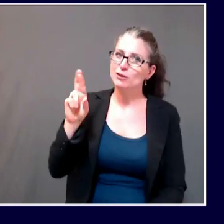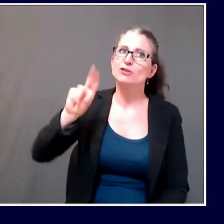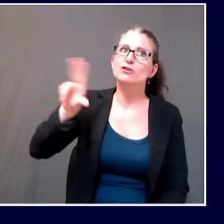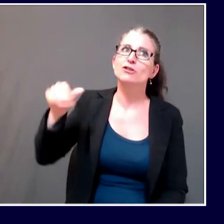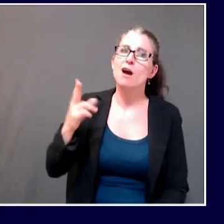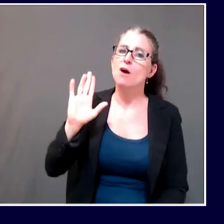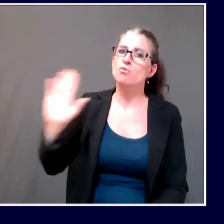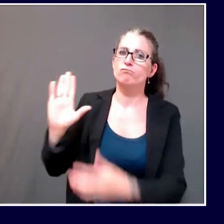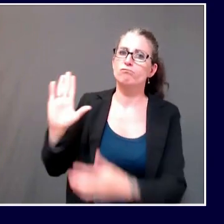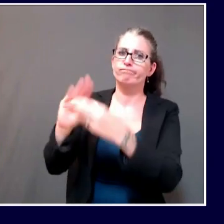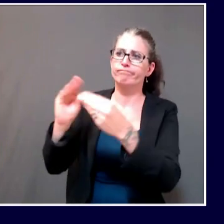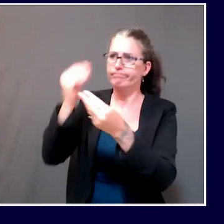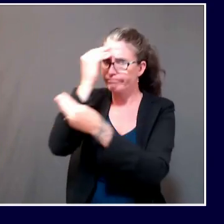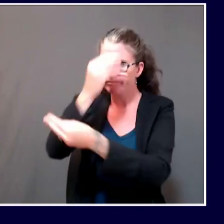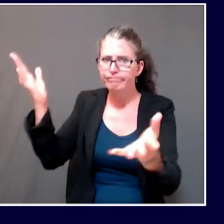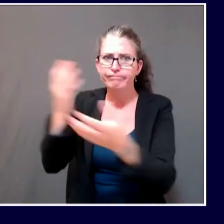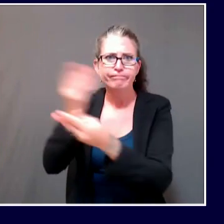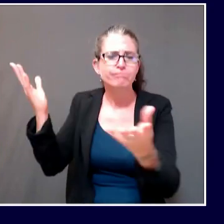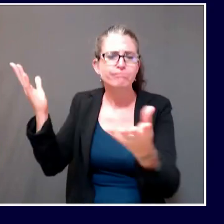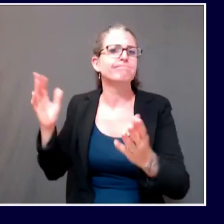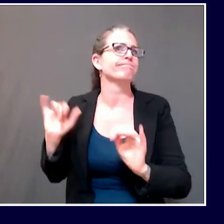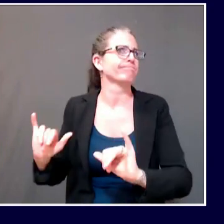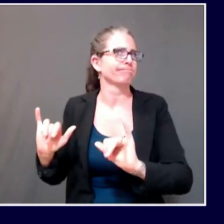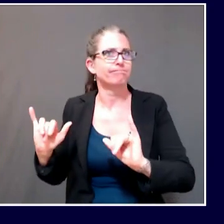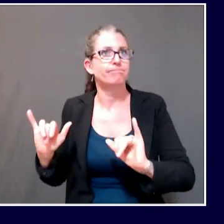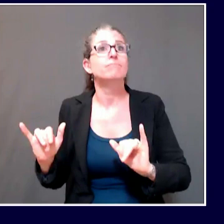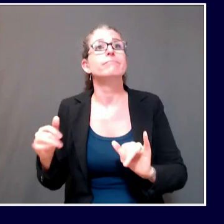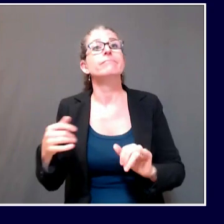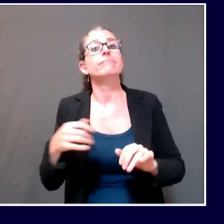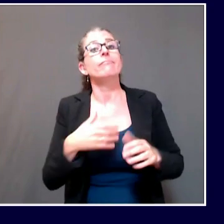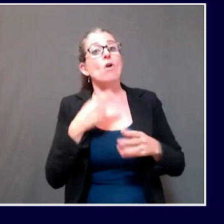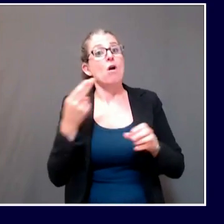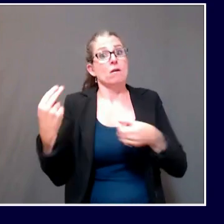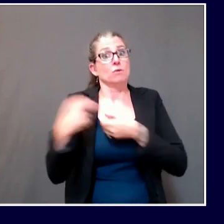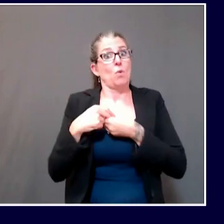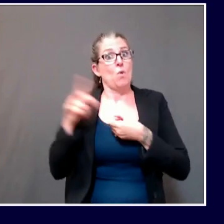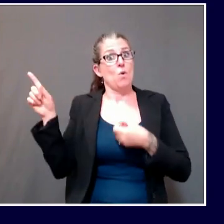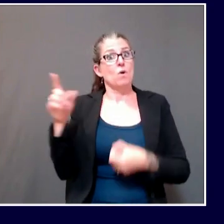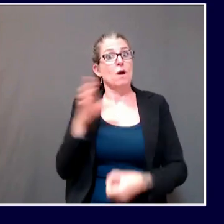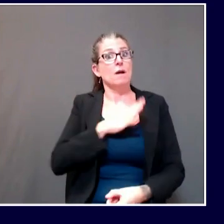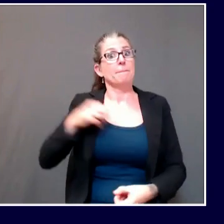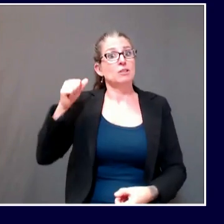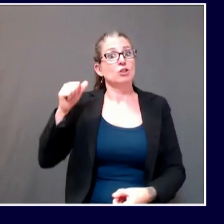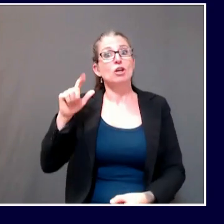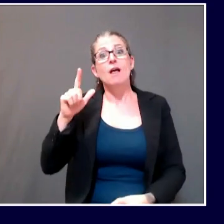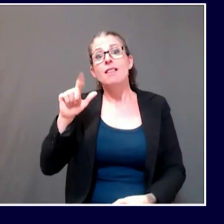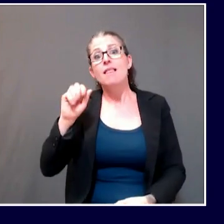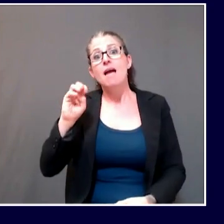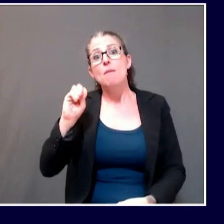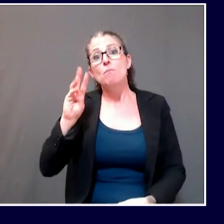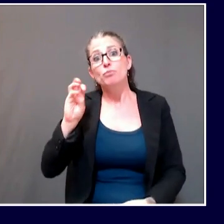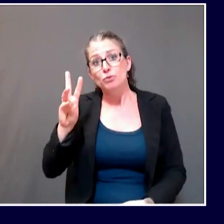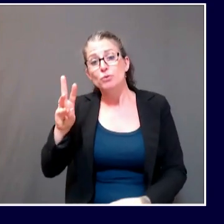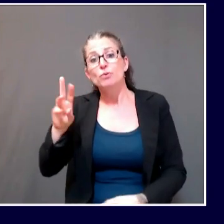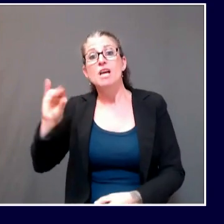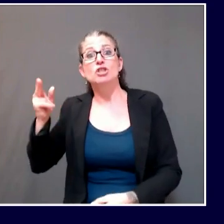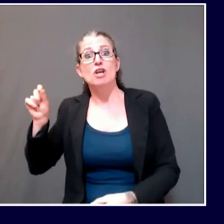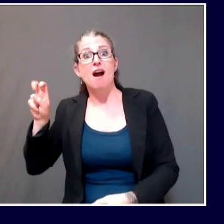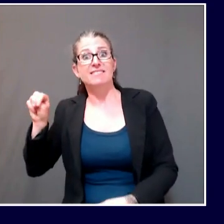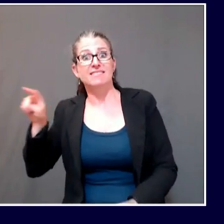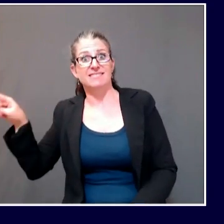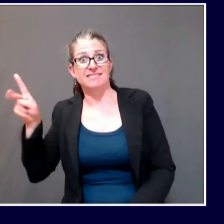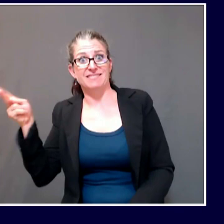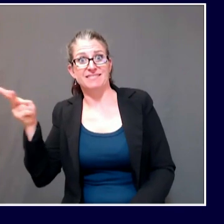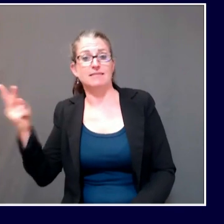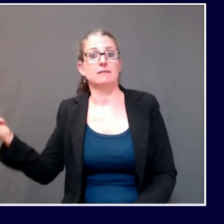Commissioner Lambrough and Commissioner Johnson to answer any questions about what we're going to be talking about, including perhaps a brief statement by Commissioner Lambrough